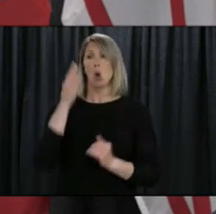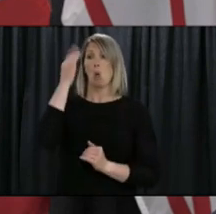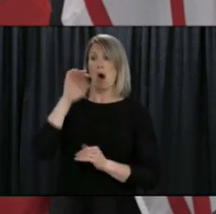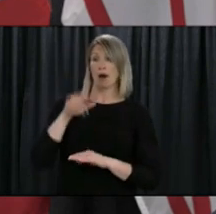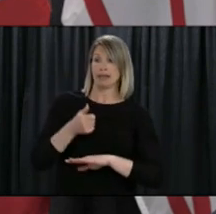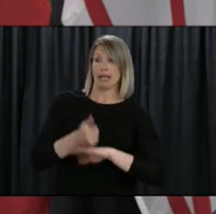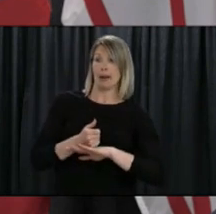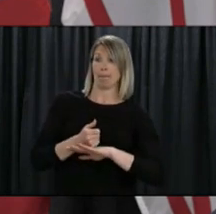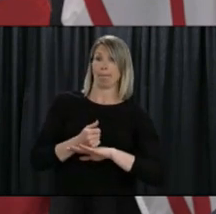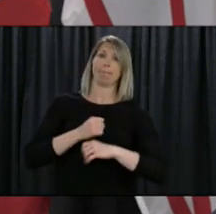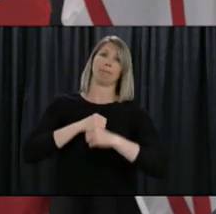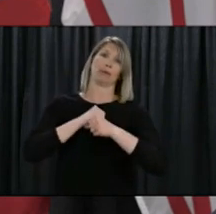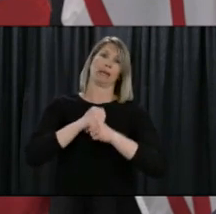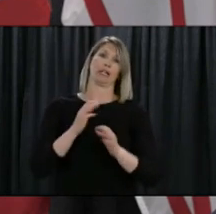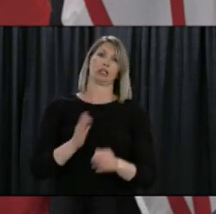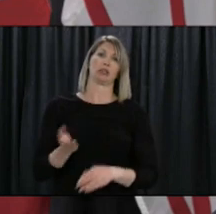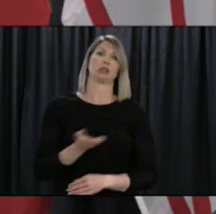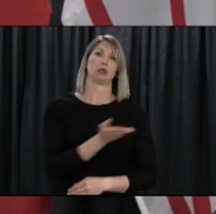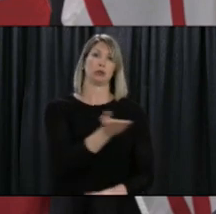Newfoundlanders and Labradorians